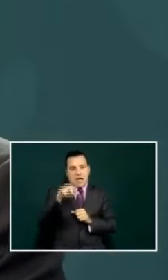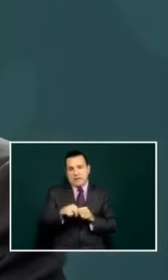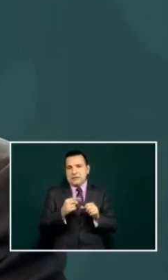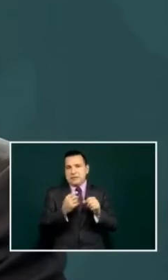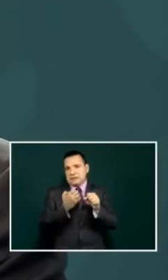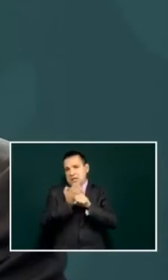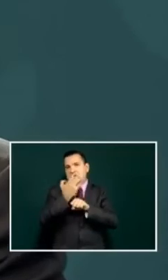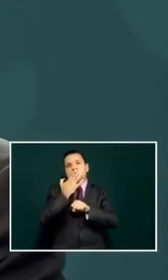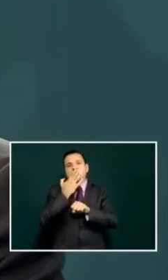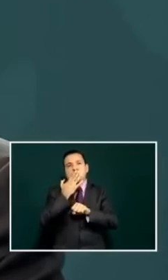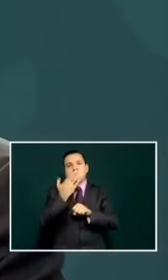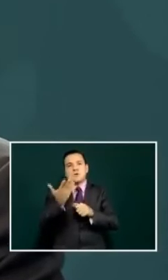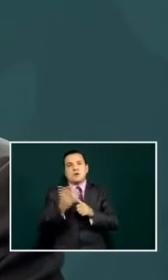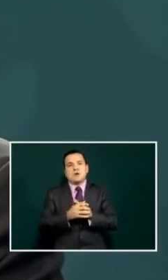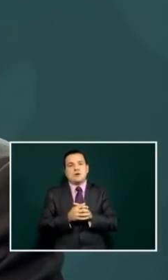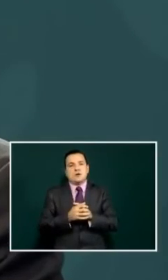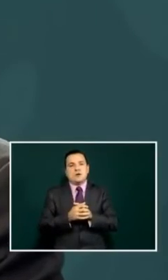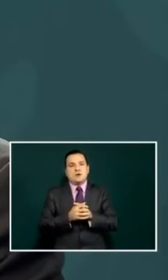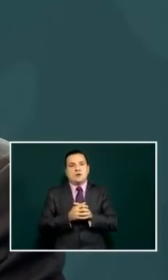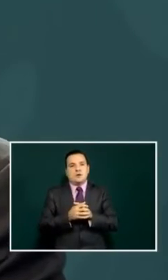and in the case of sonora